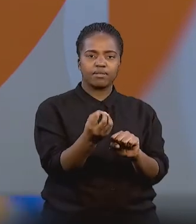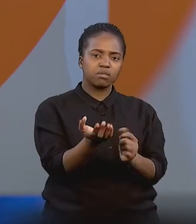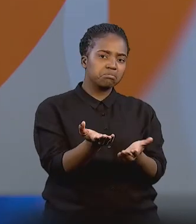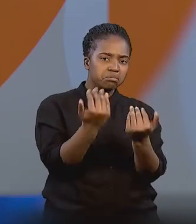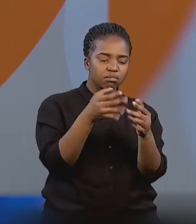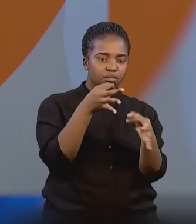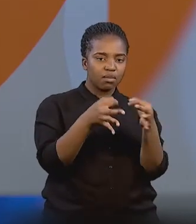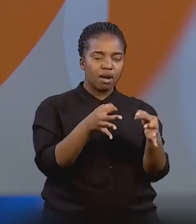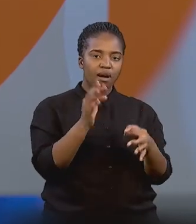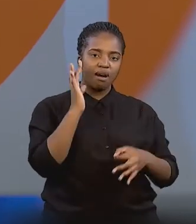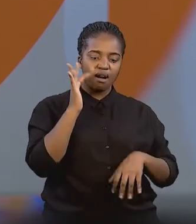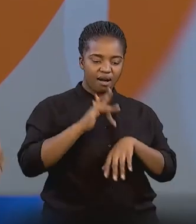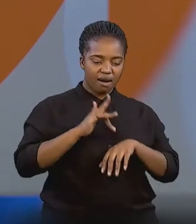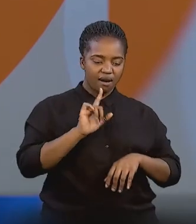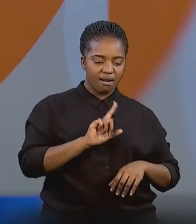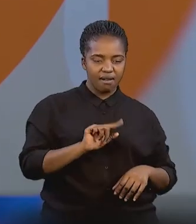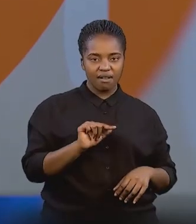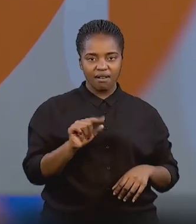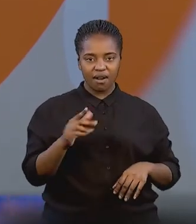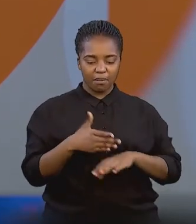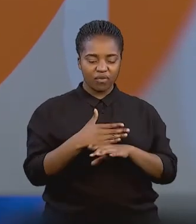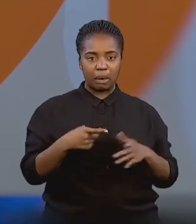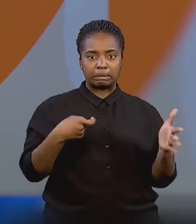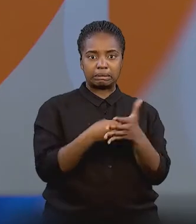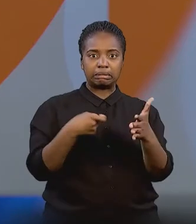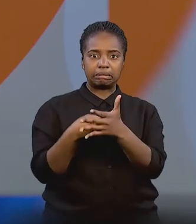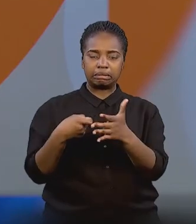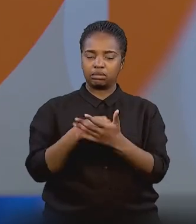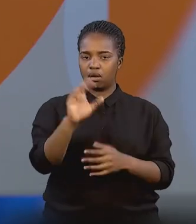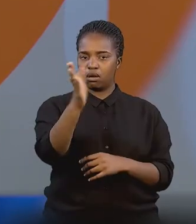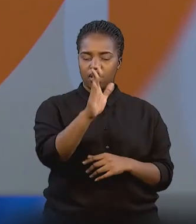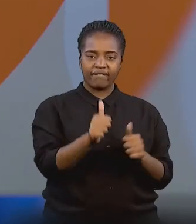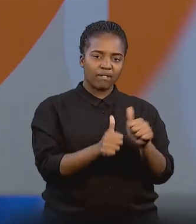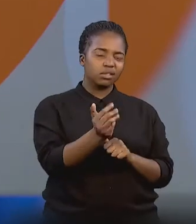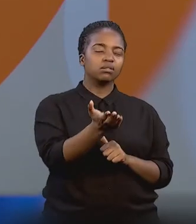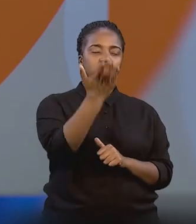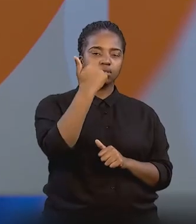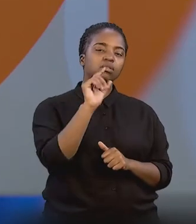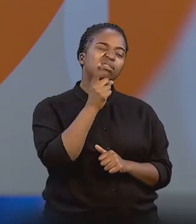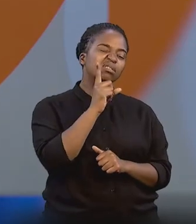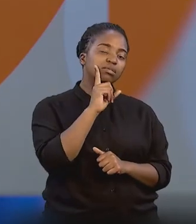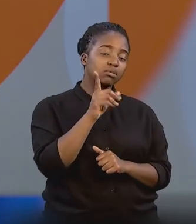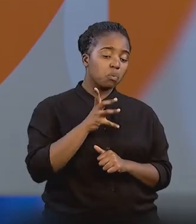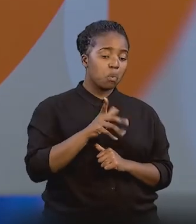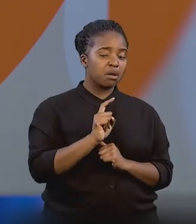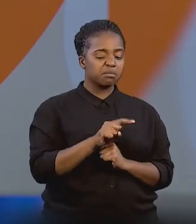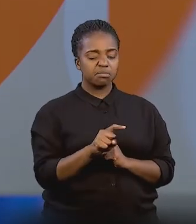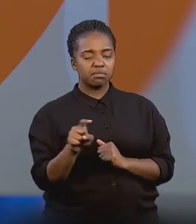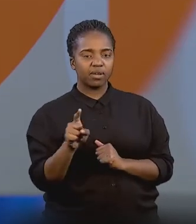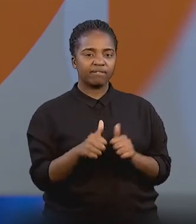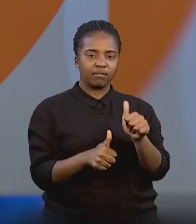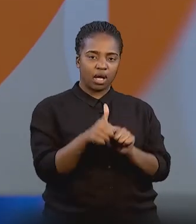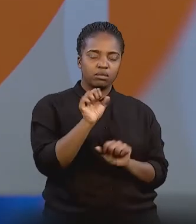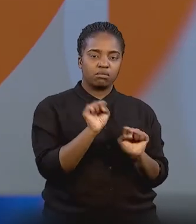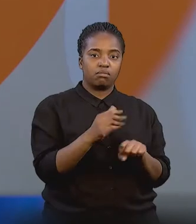to come experience various sports before they go spend all that costly money or before they go and find the sponsorships to try and